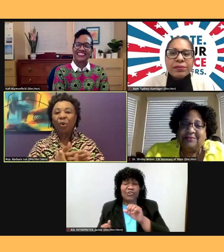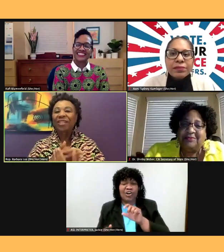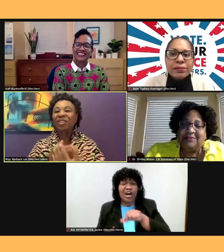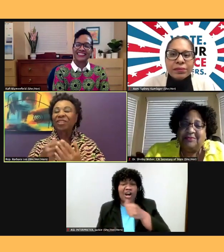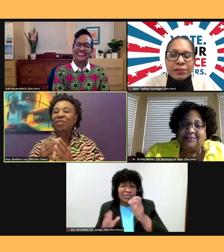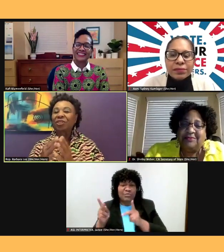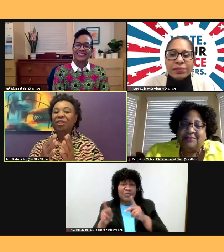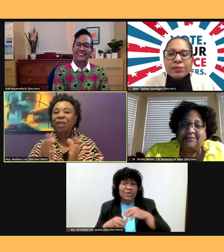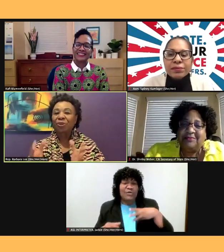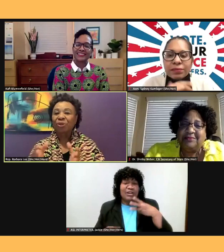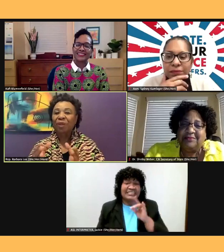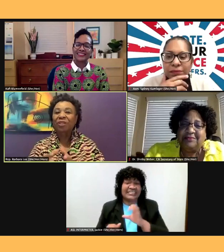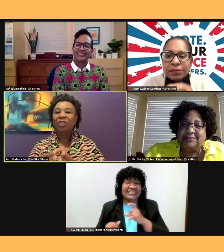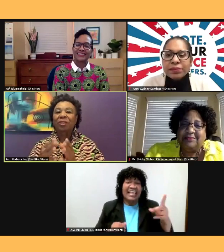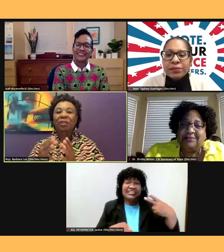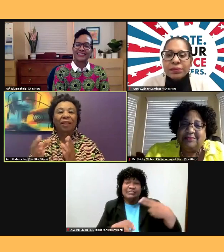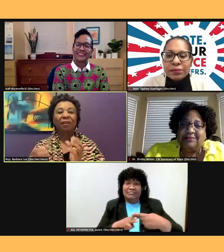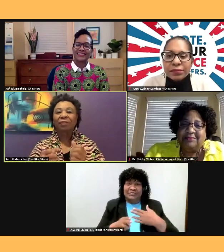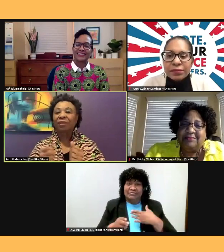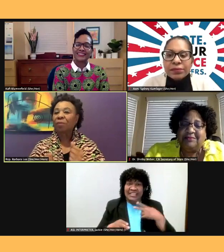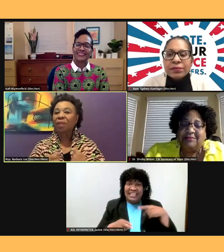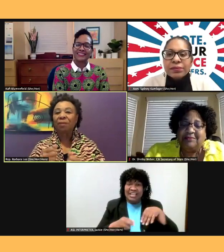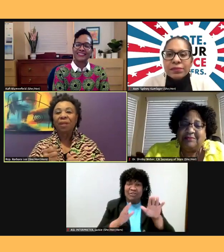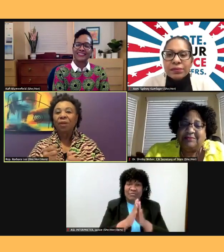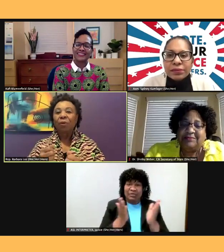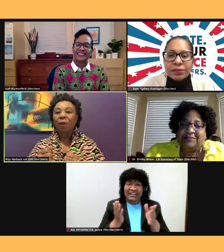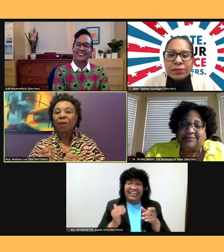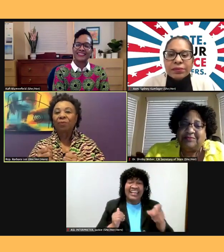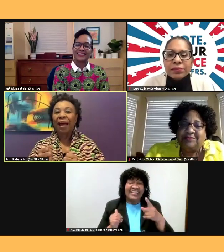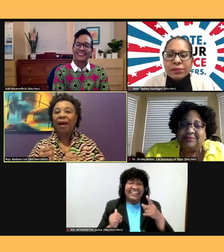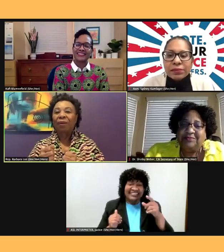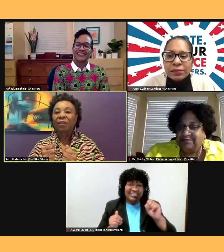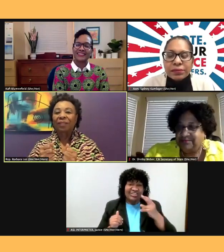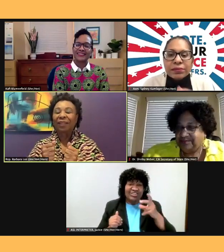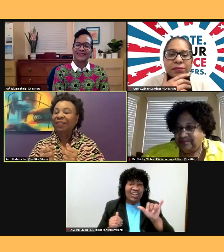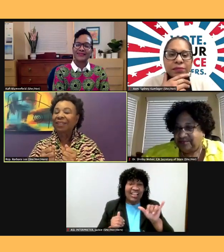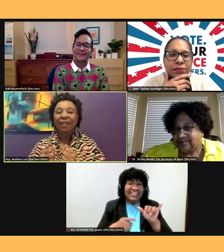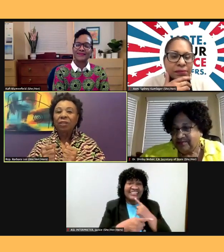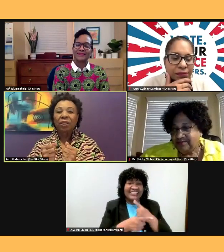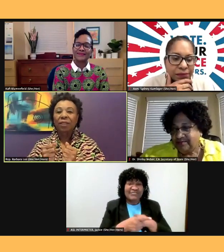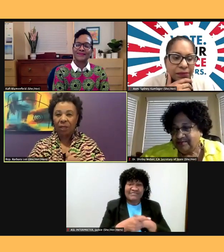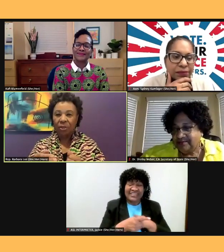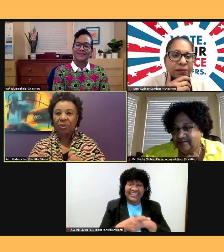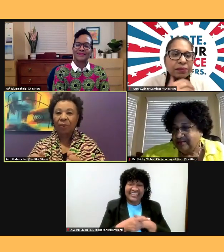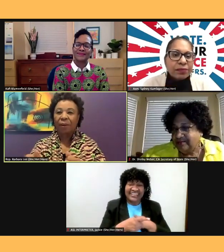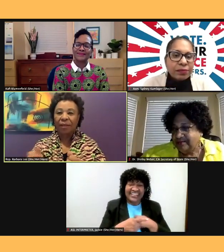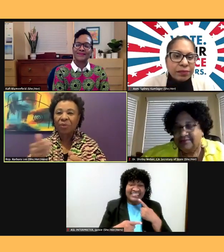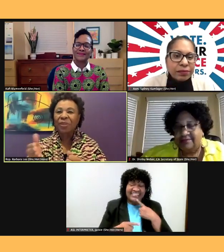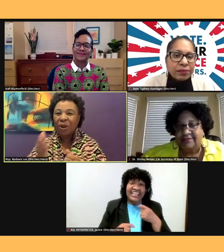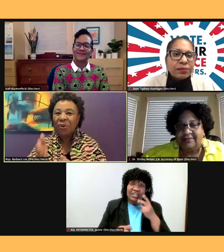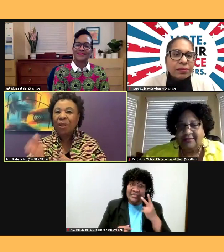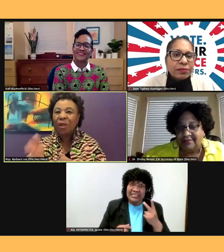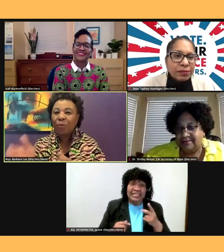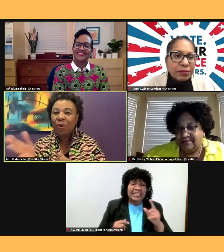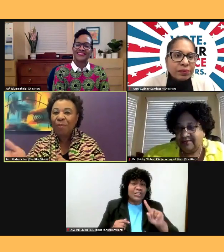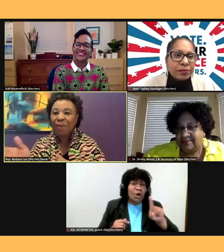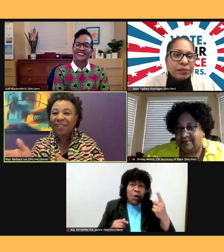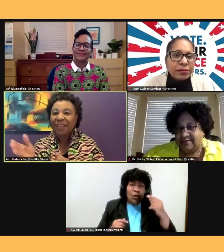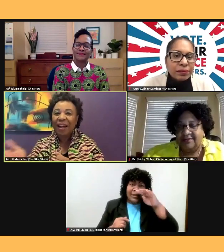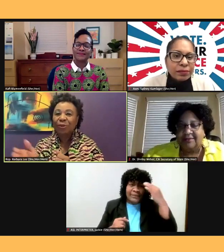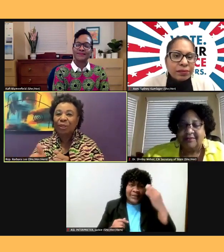she mentored me, and she told me how, she said, you see what I, she was the only black woman in Congress,